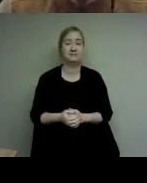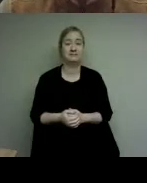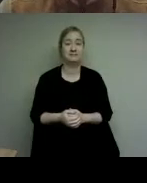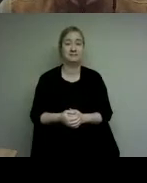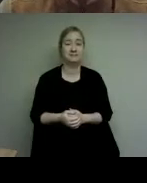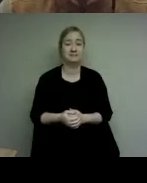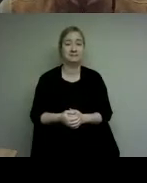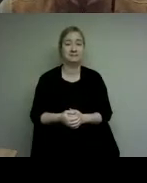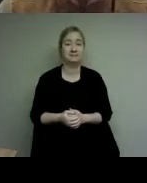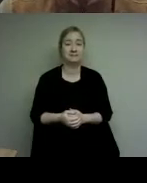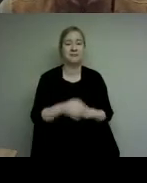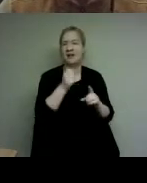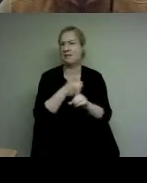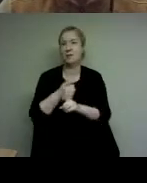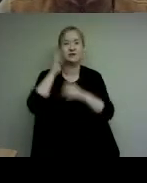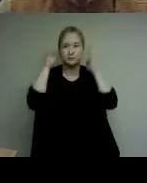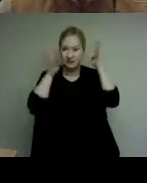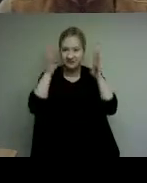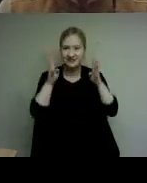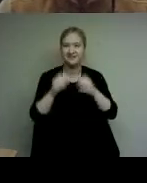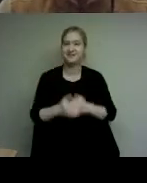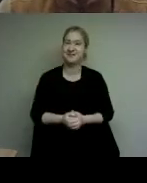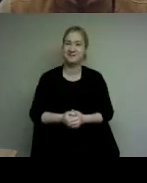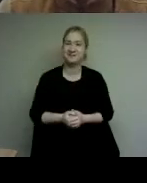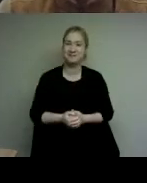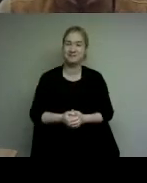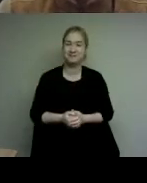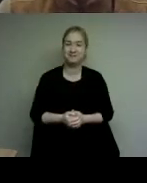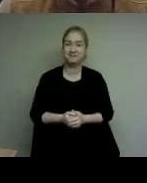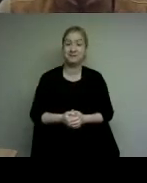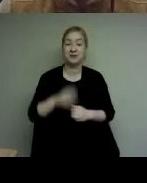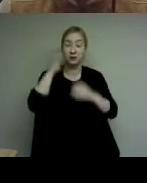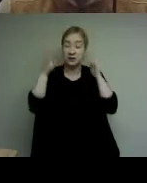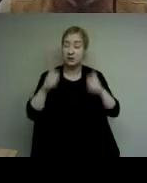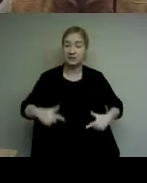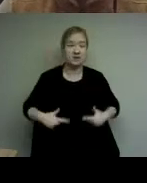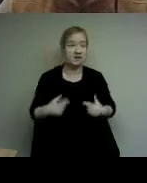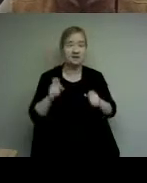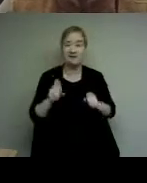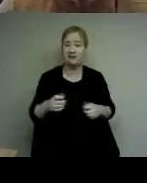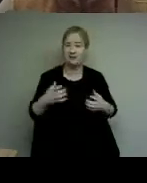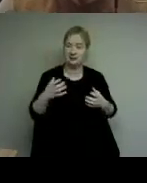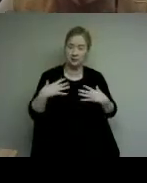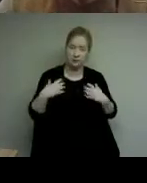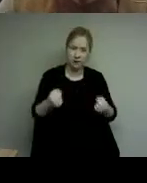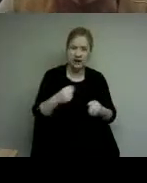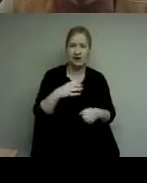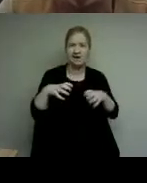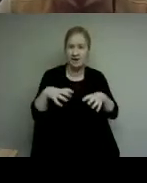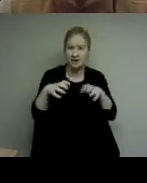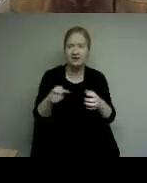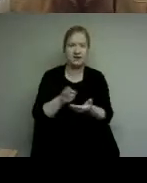so everyone is creative a creative life requires bravery and action honesty and hard work